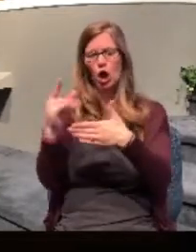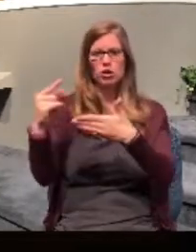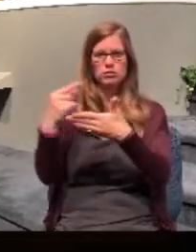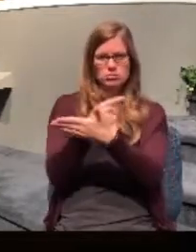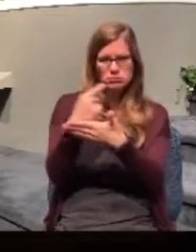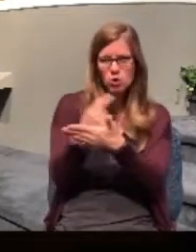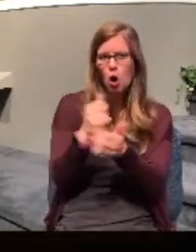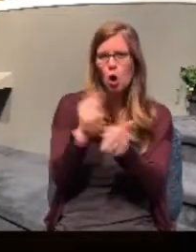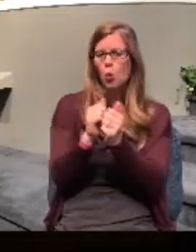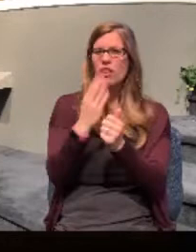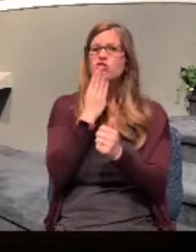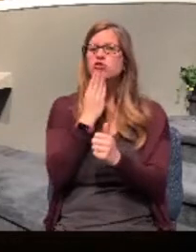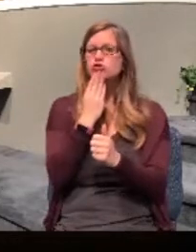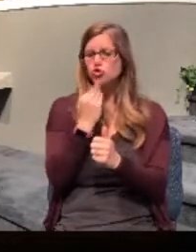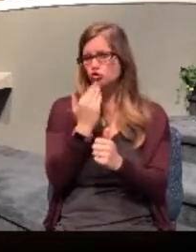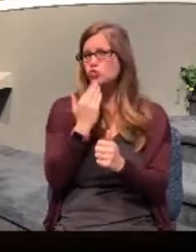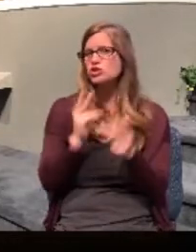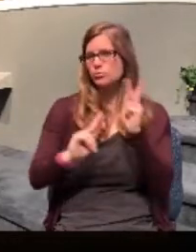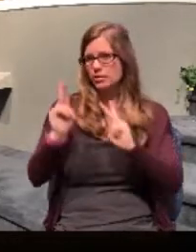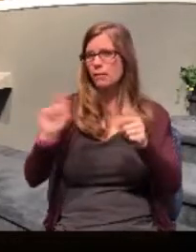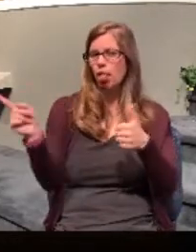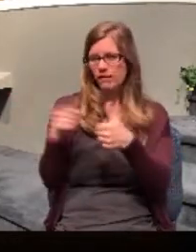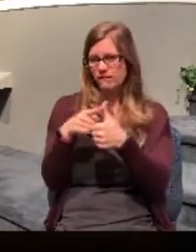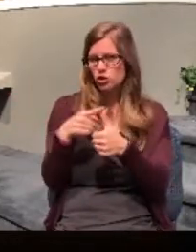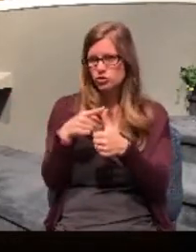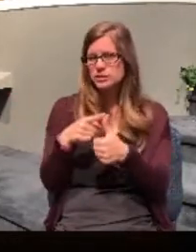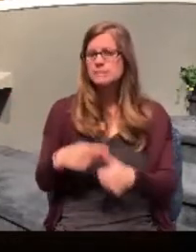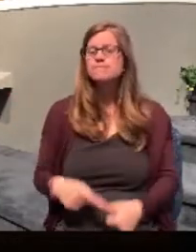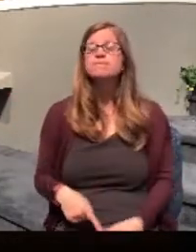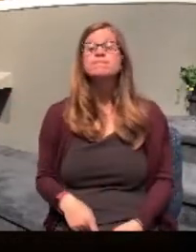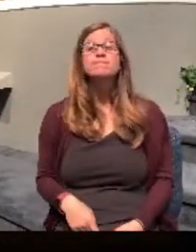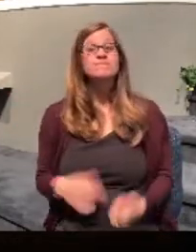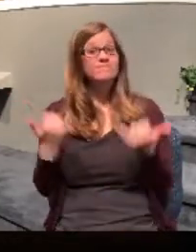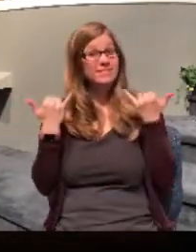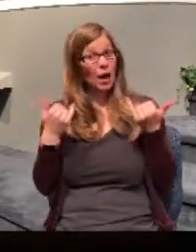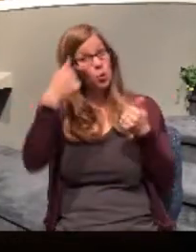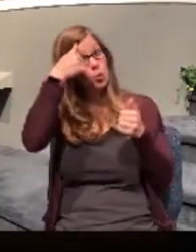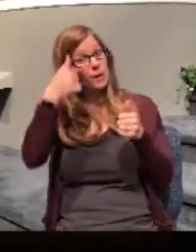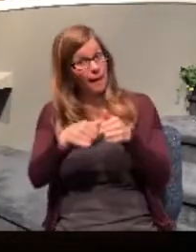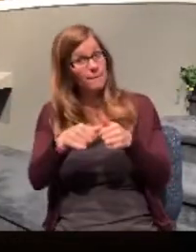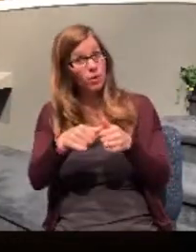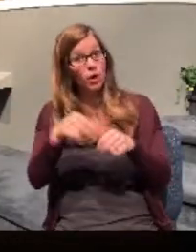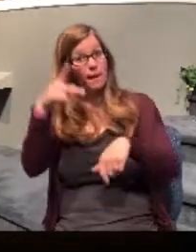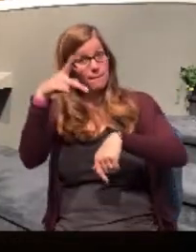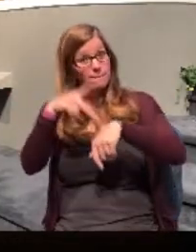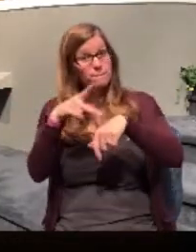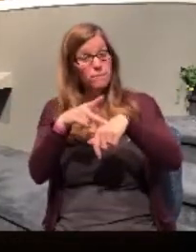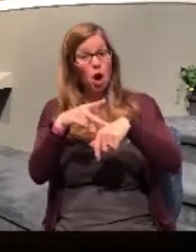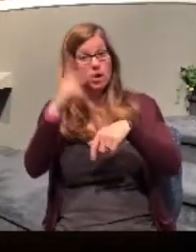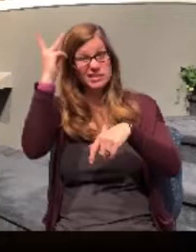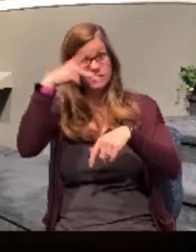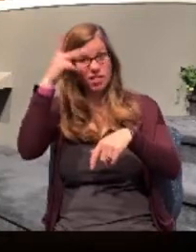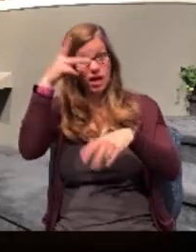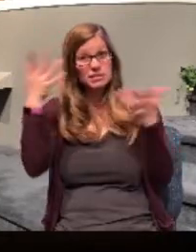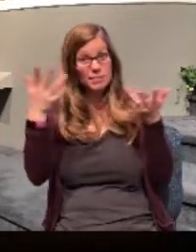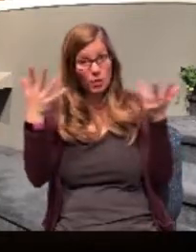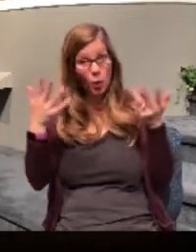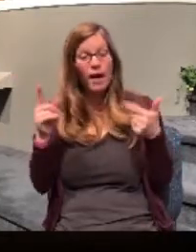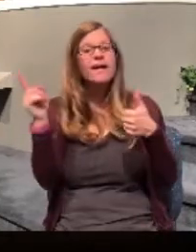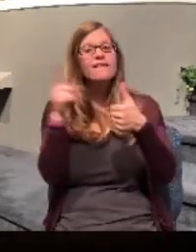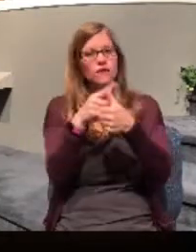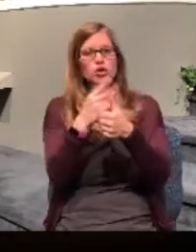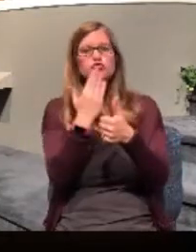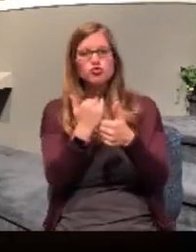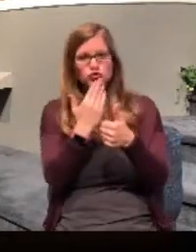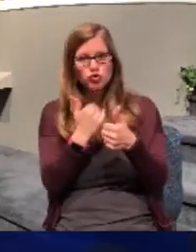with the Jewish population of that city. Keep in mind Paul's philosophy of ministry. To the Jew first and